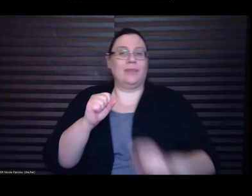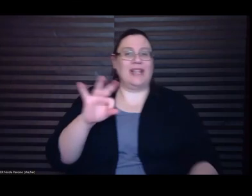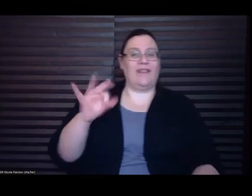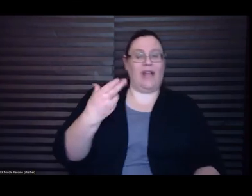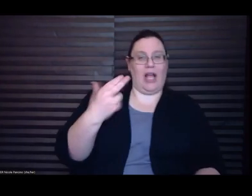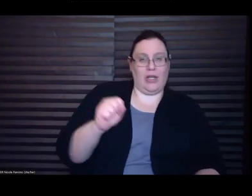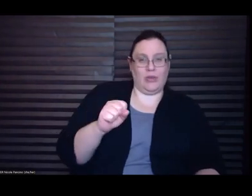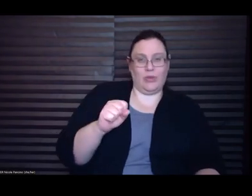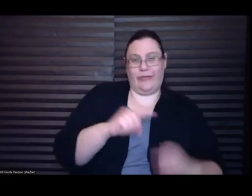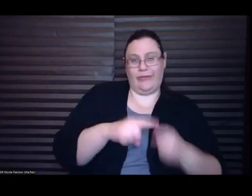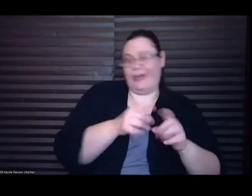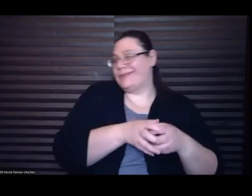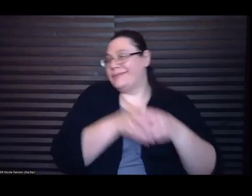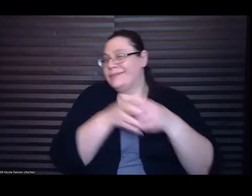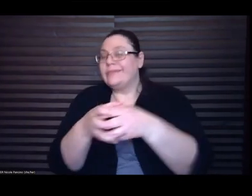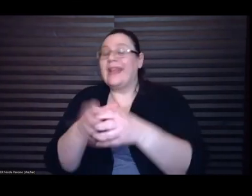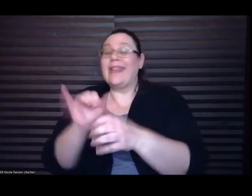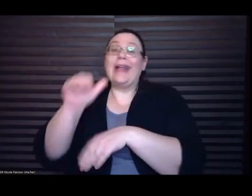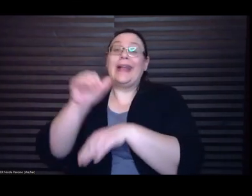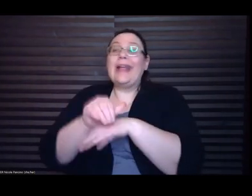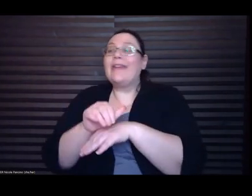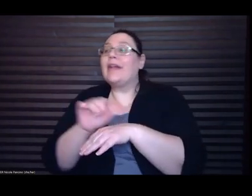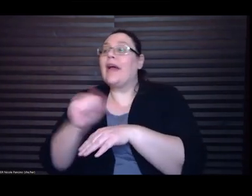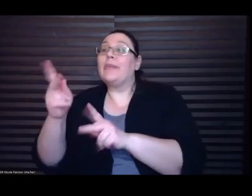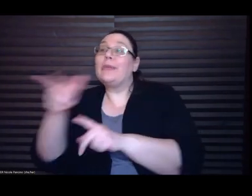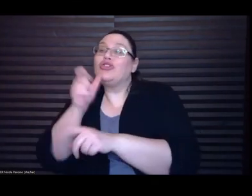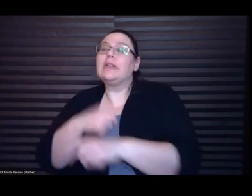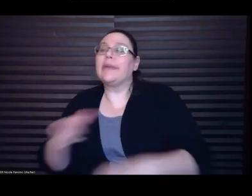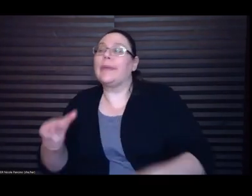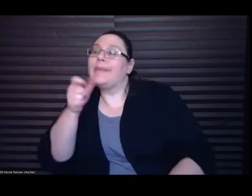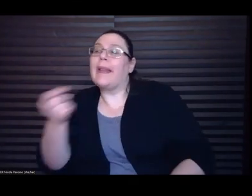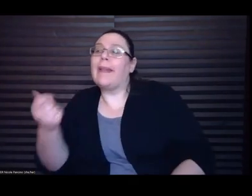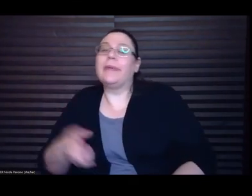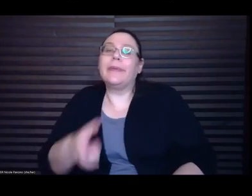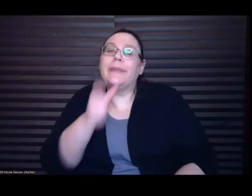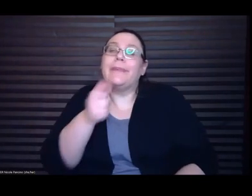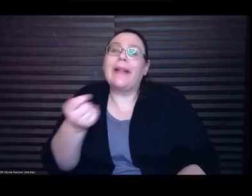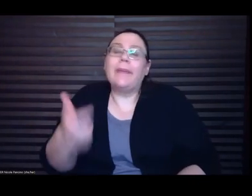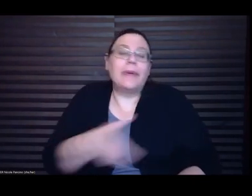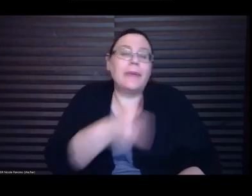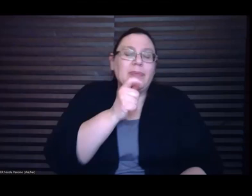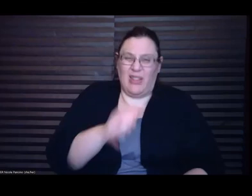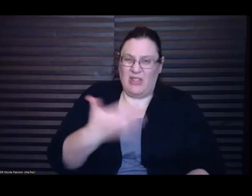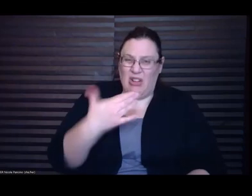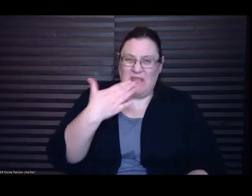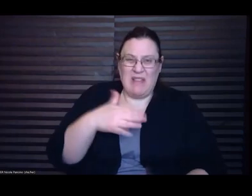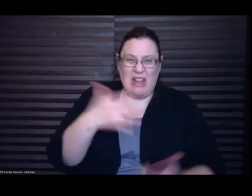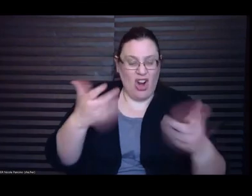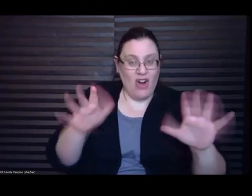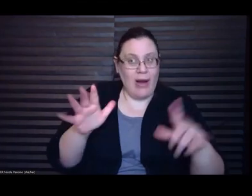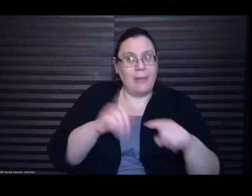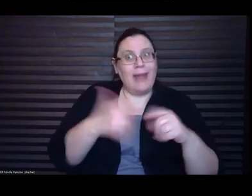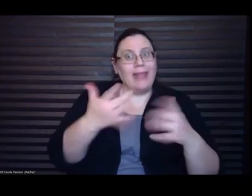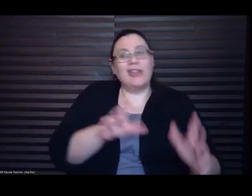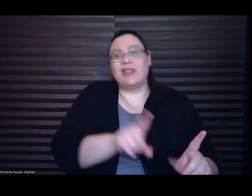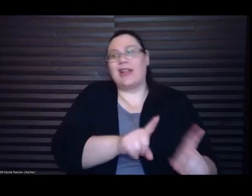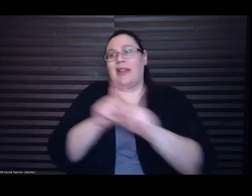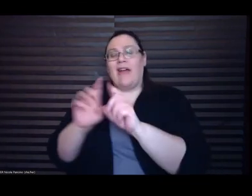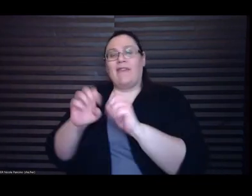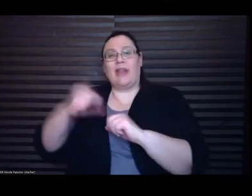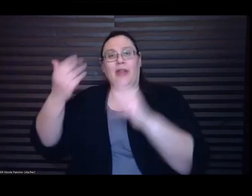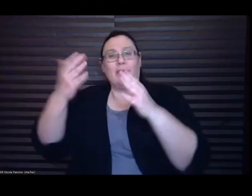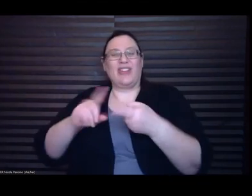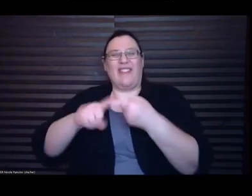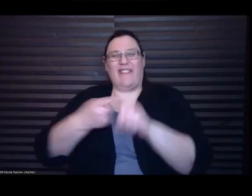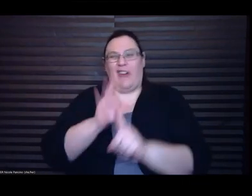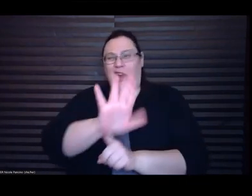That was bad enough. But she'd also left with someone, a friend of a friend, ridden back to his apartment in his truck, knowing